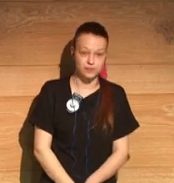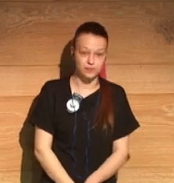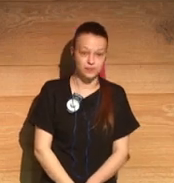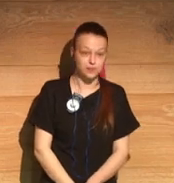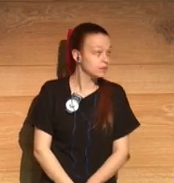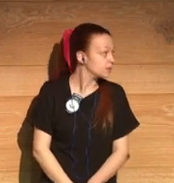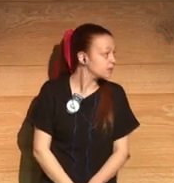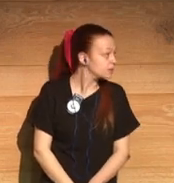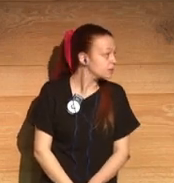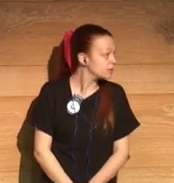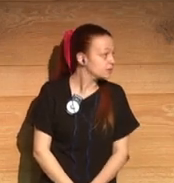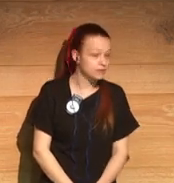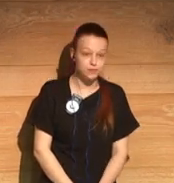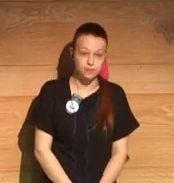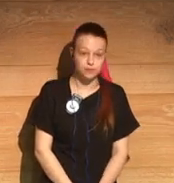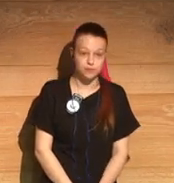Who are the images out?